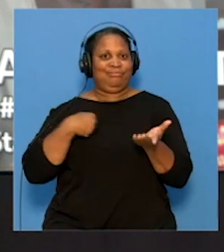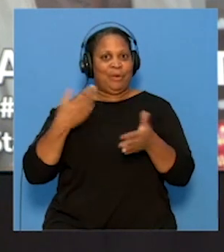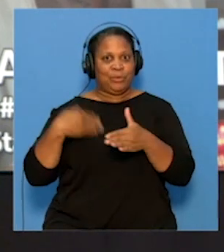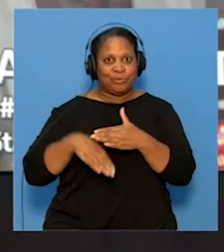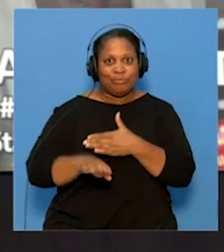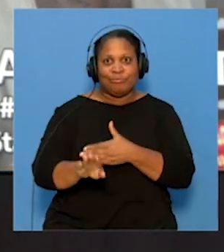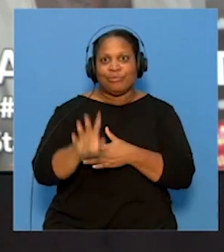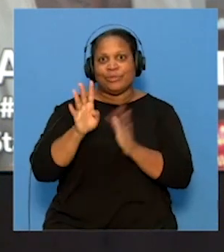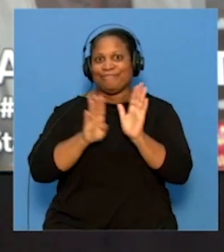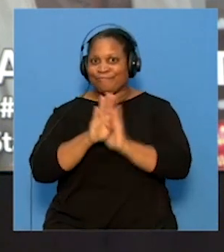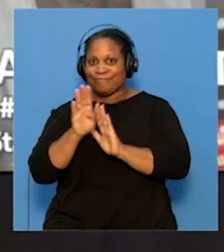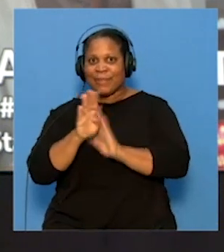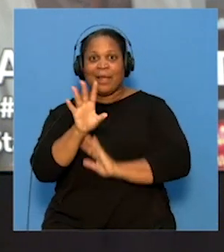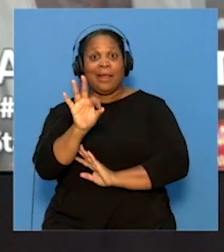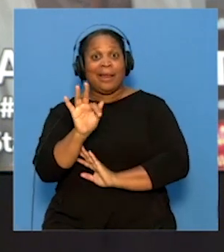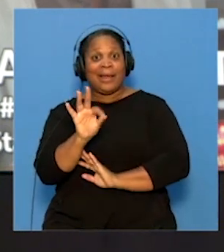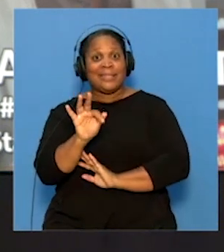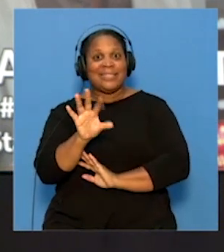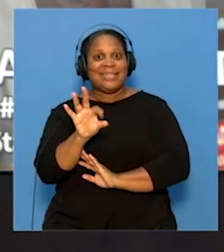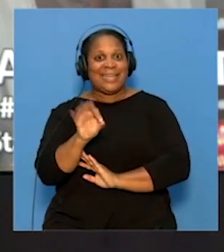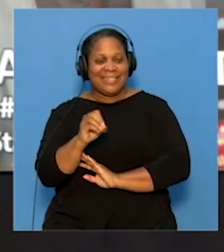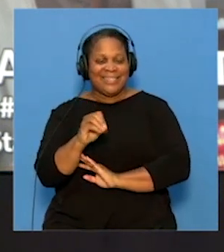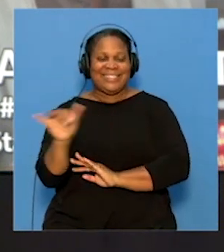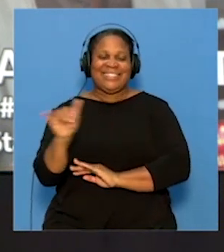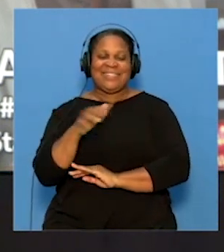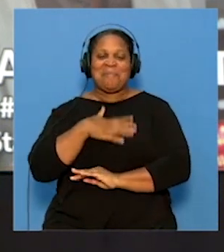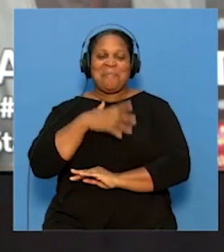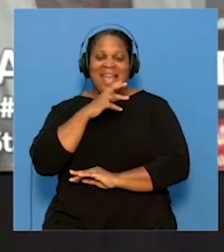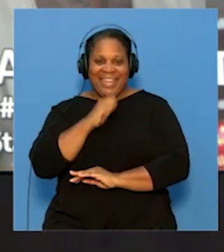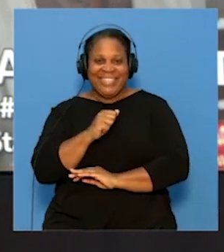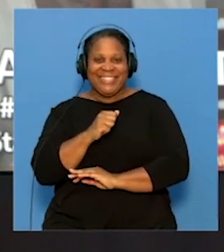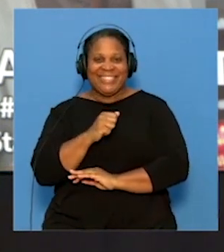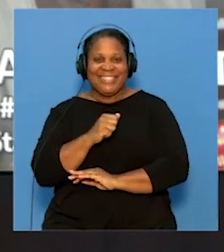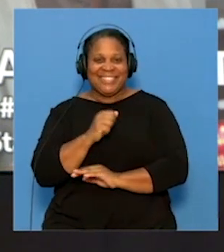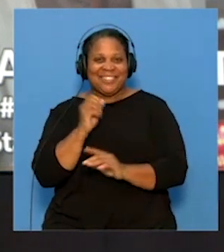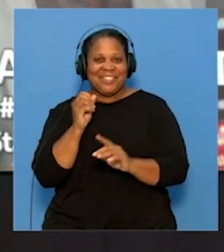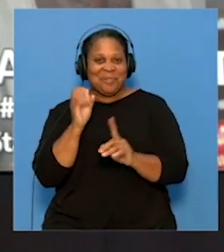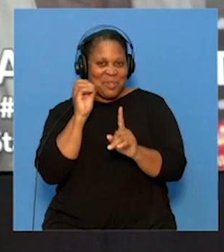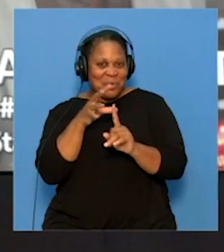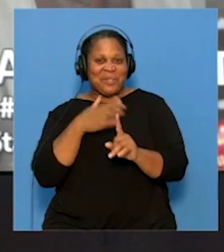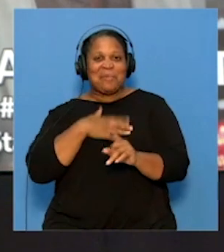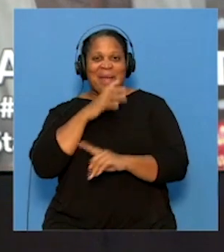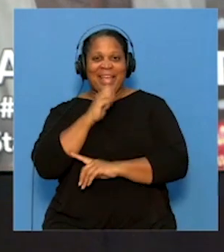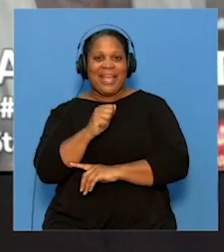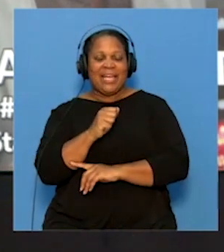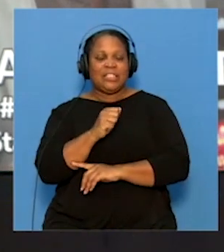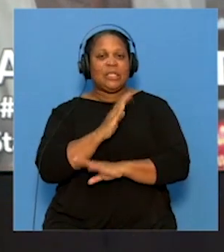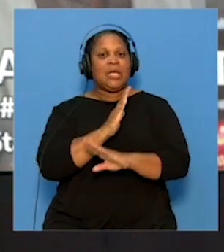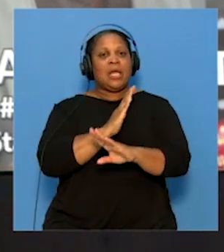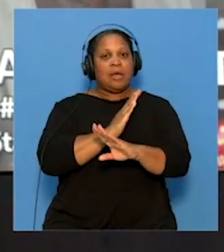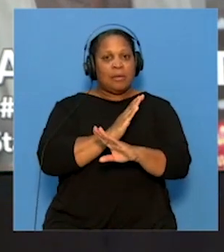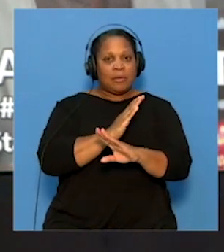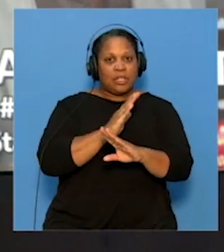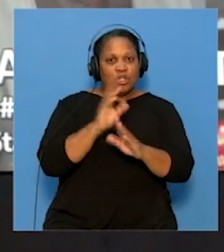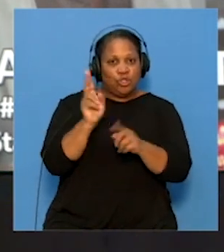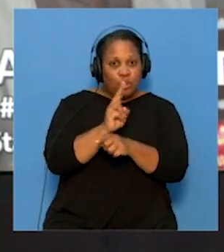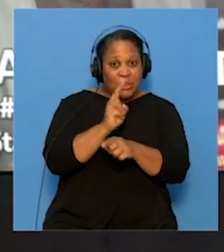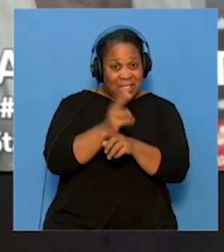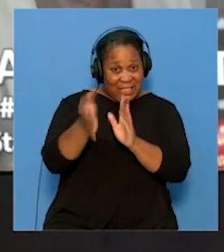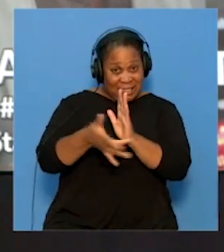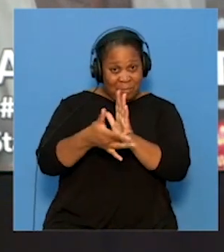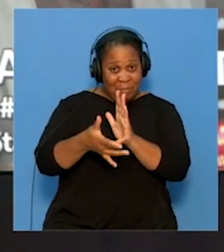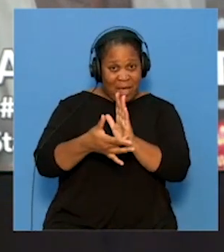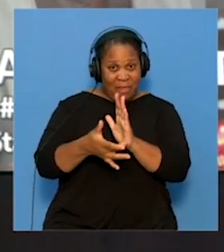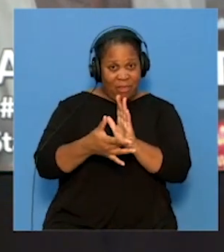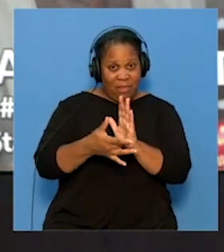1990. Just gave me my age. Using this method vaccine someone getting the disease as it